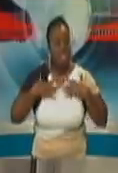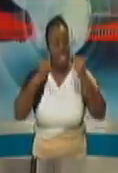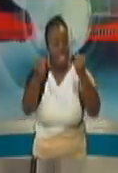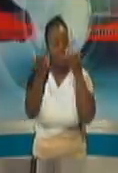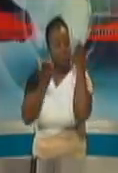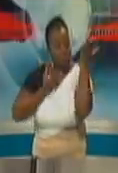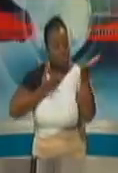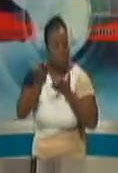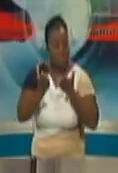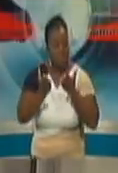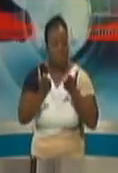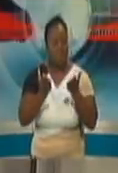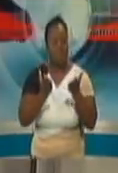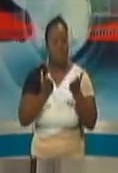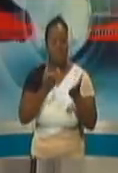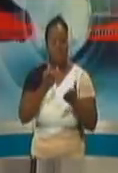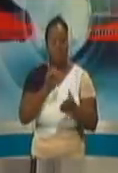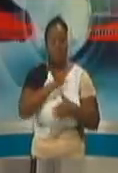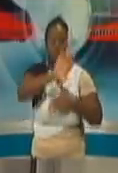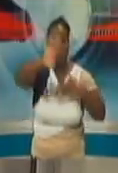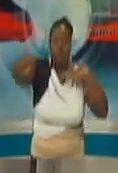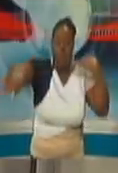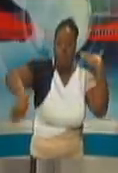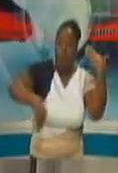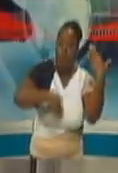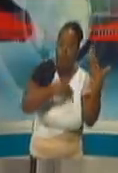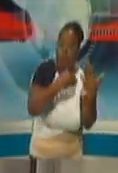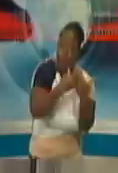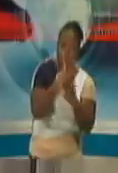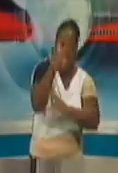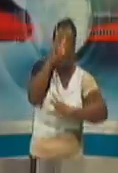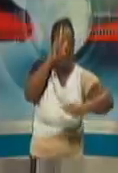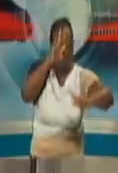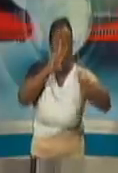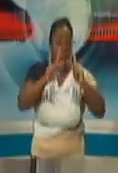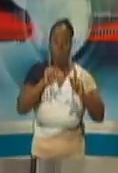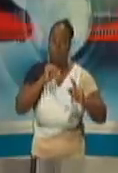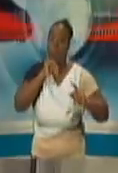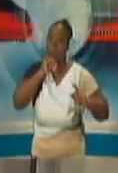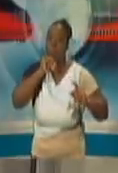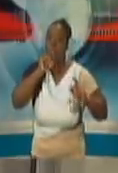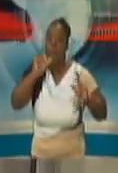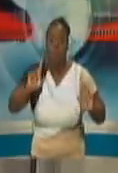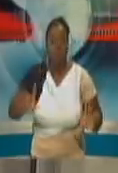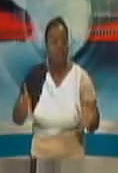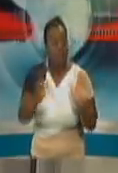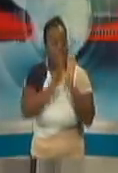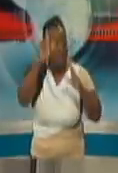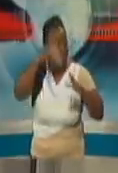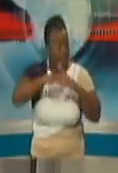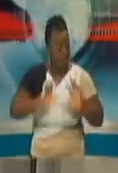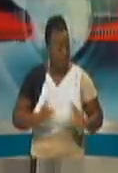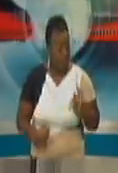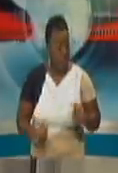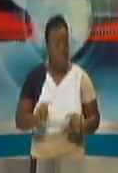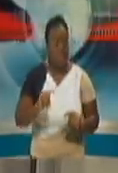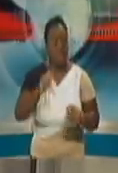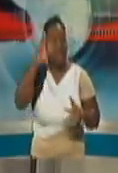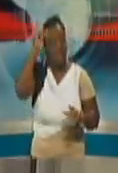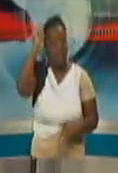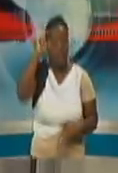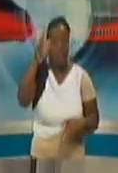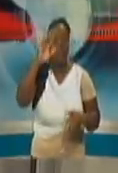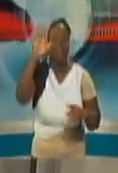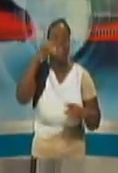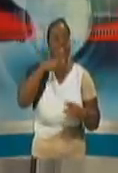all, all non-nationals, inclusive of vaccinations and